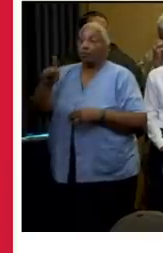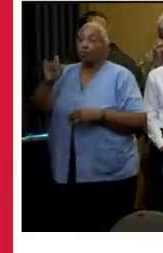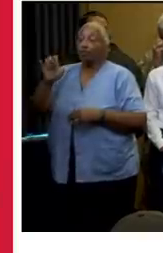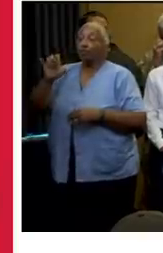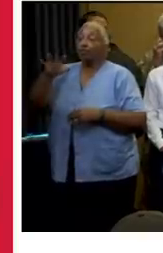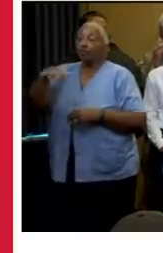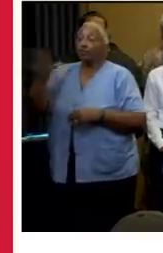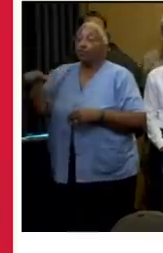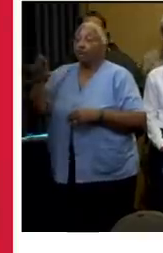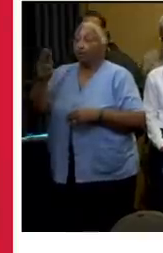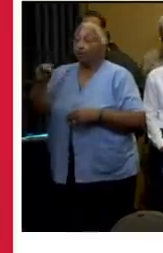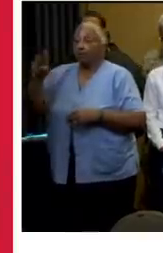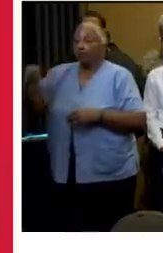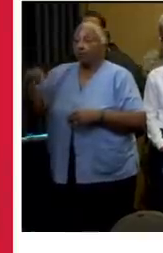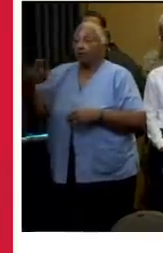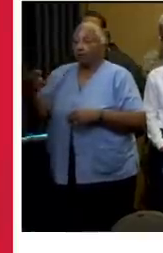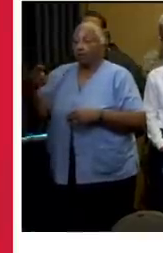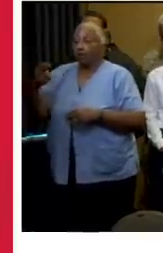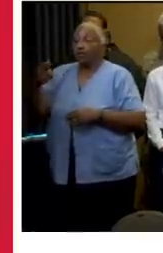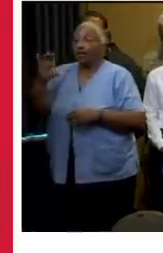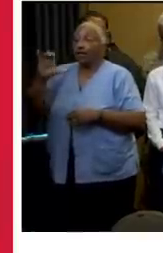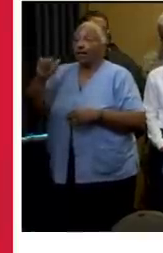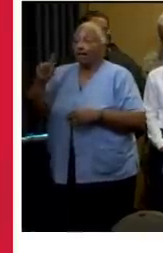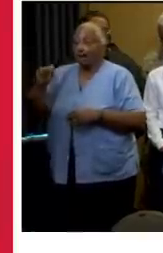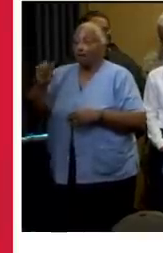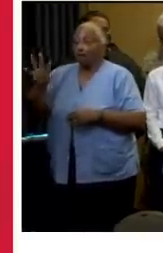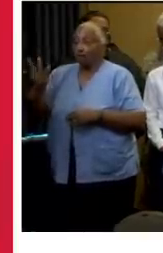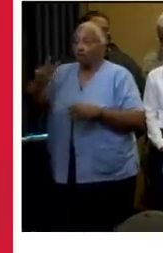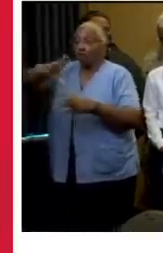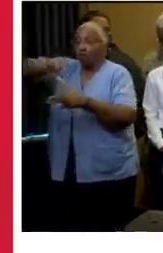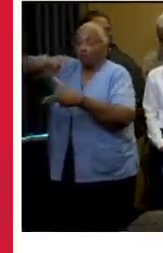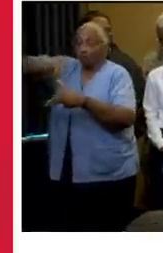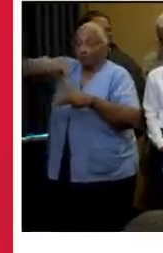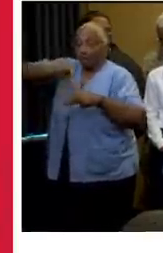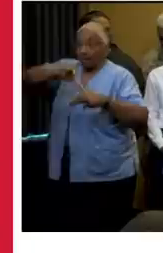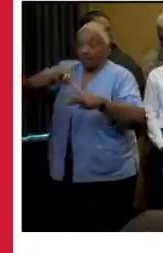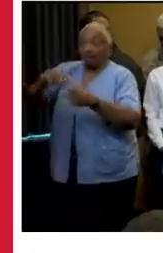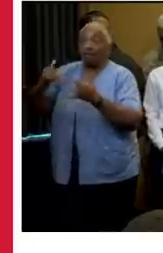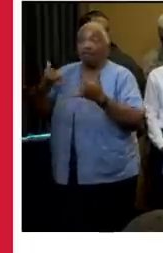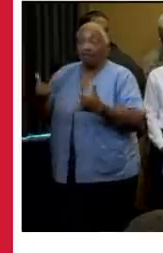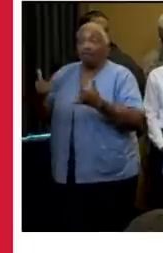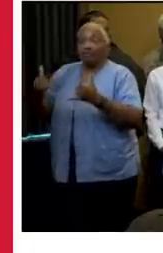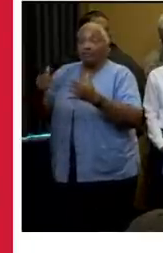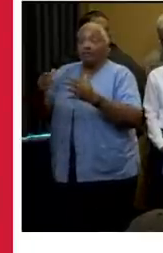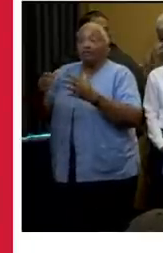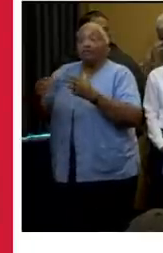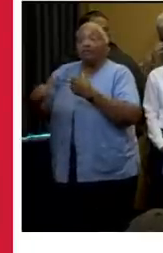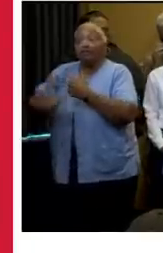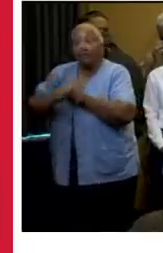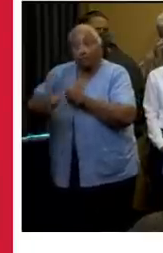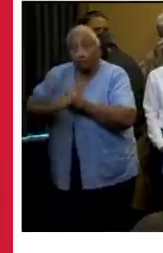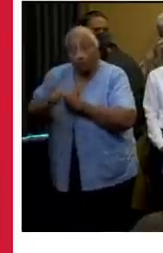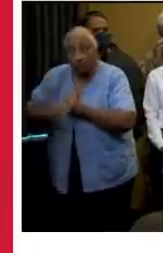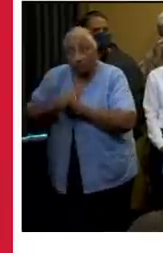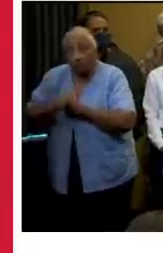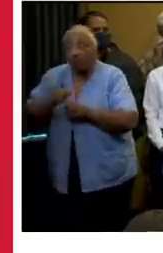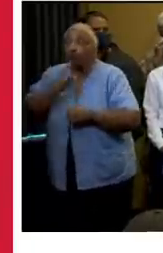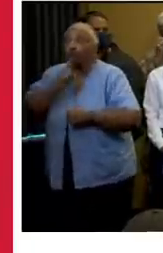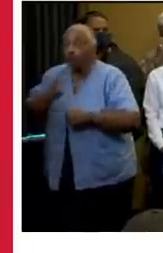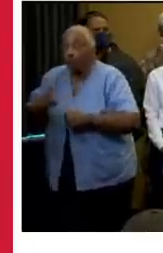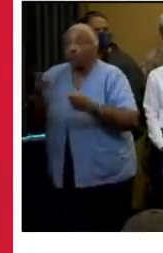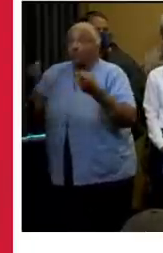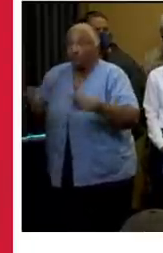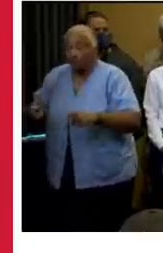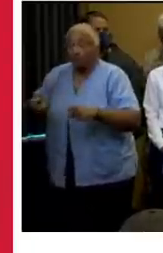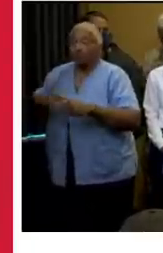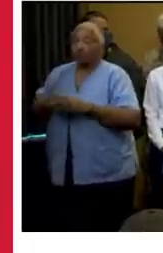155 miles per hour category four hurricane. This is a very dangerous and a very real situation. My